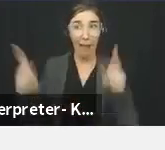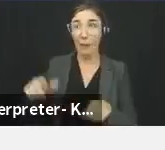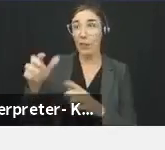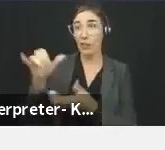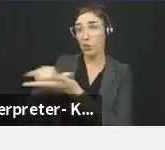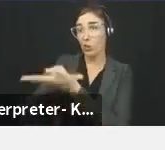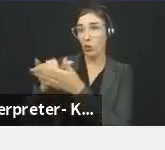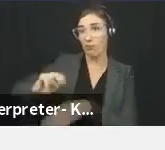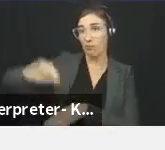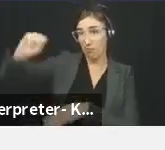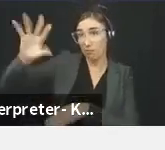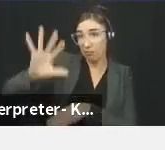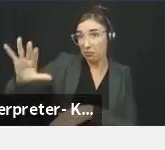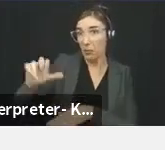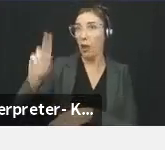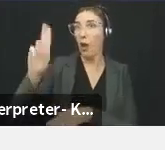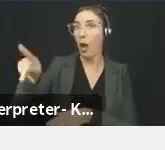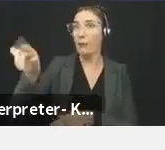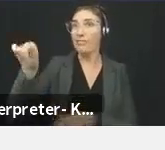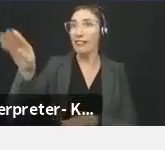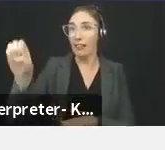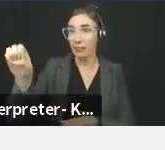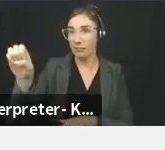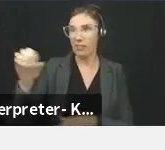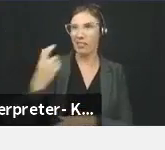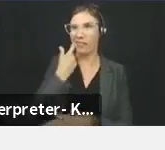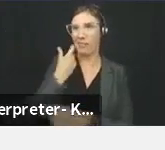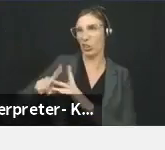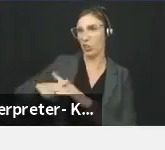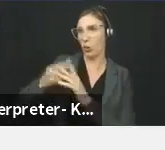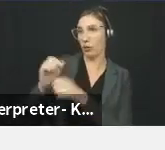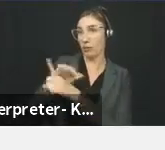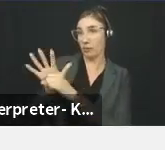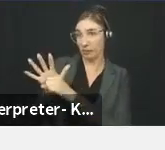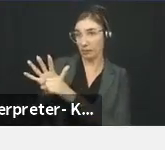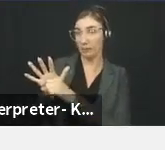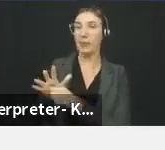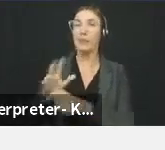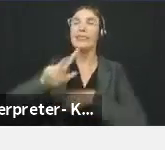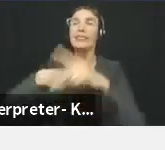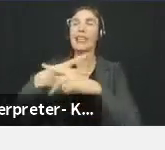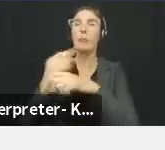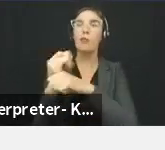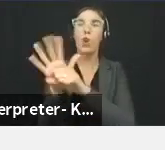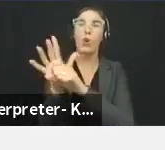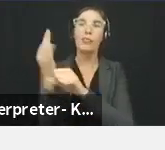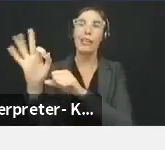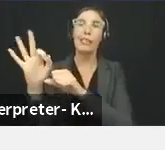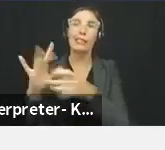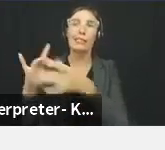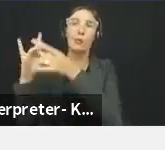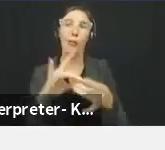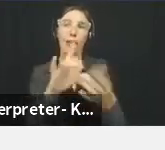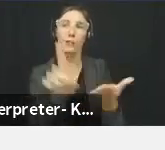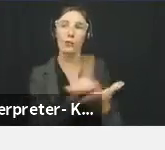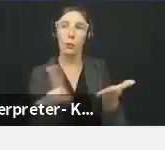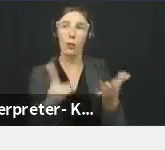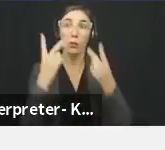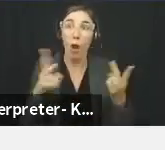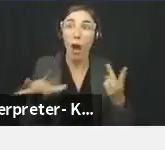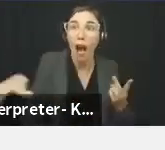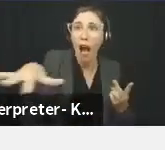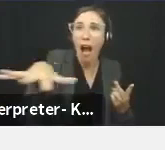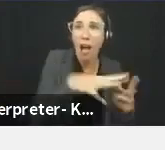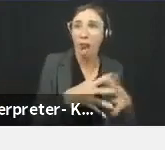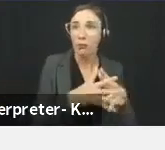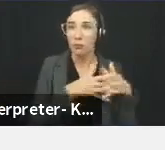the pandemic. That's just illustrative of the type of COVID-19 related discrimination we saw across the country. Employees in